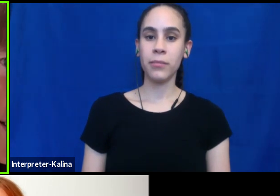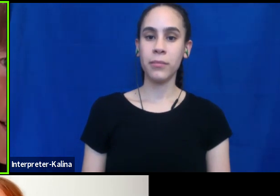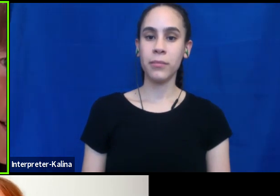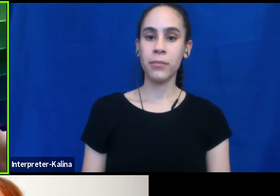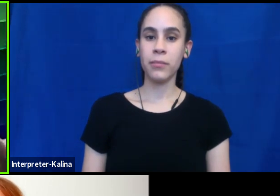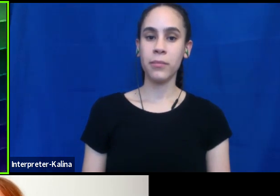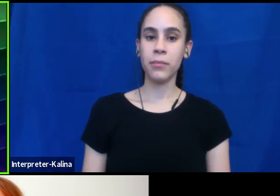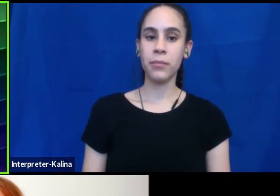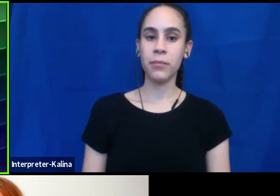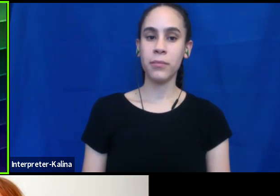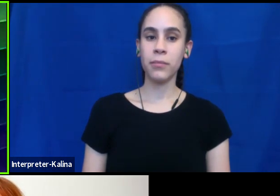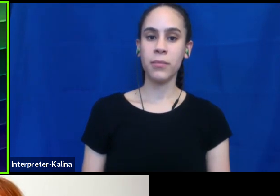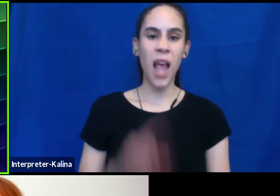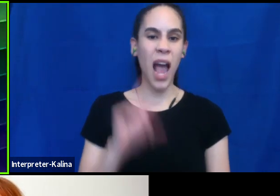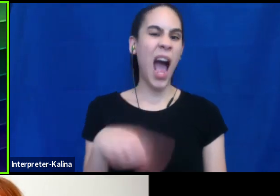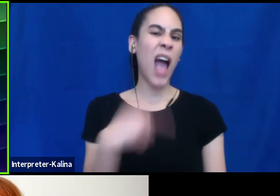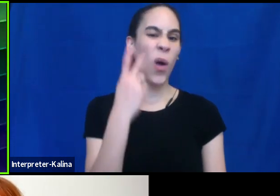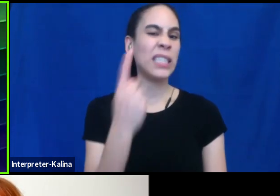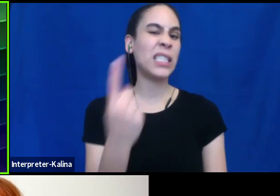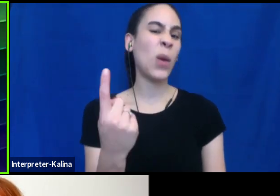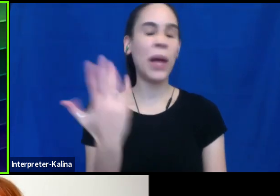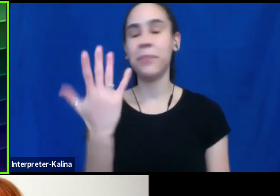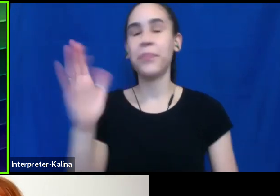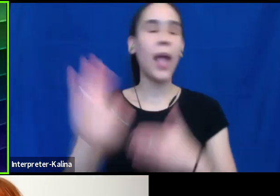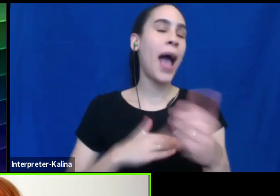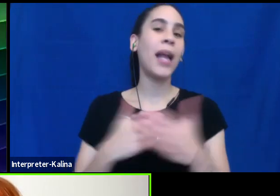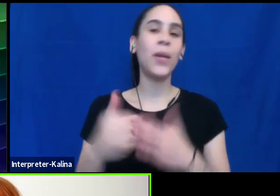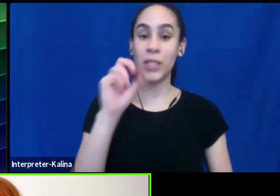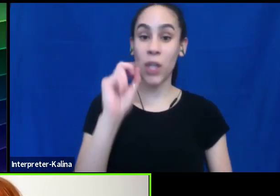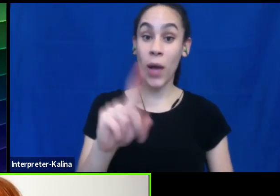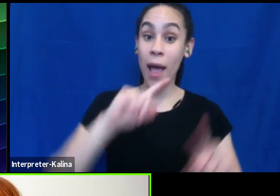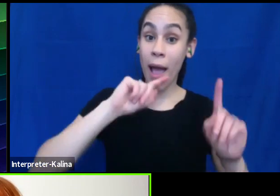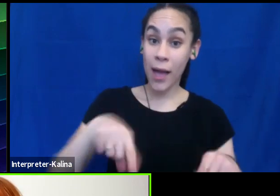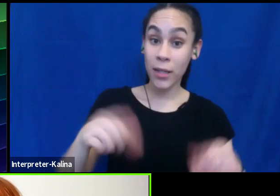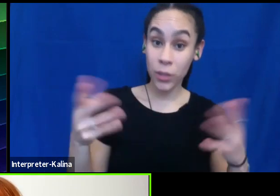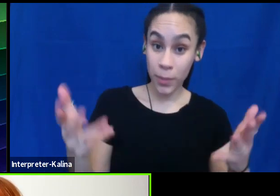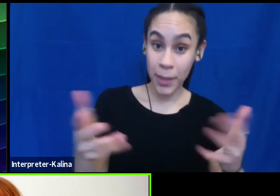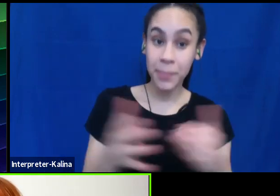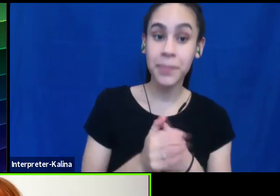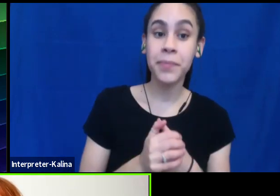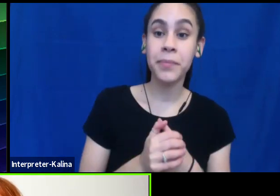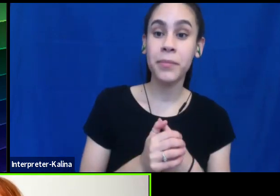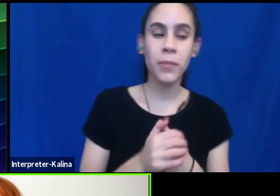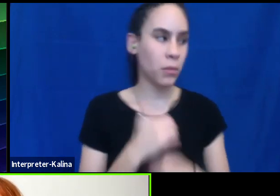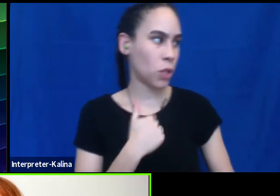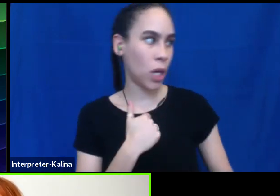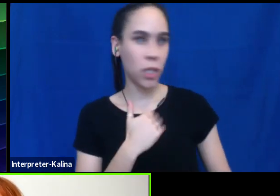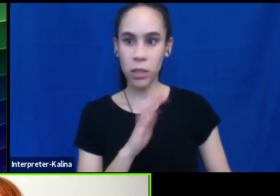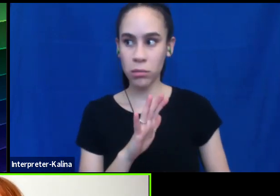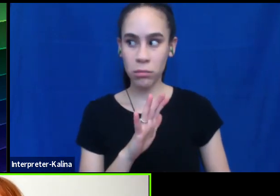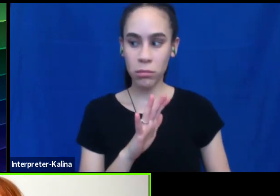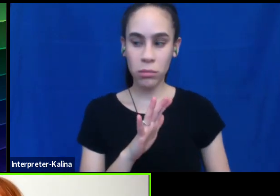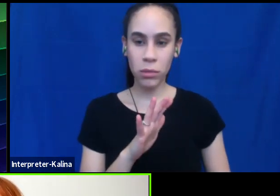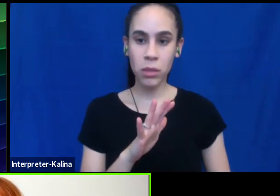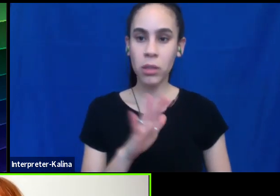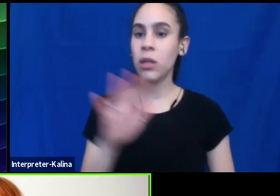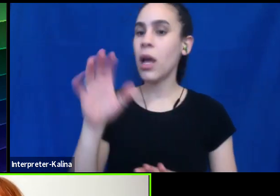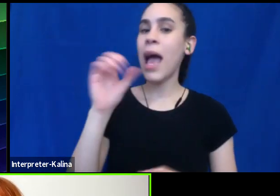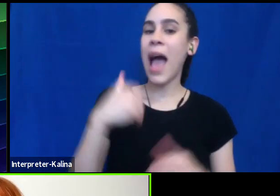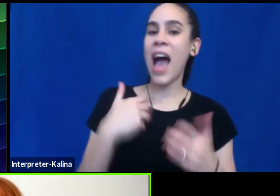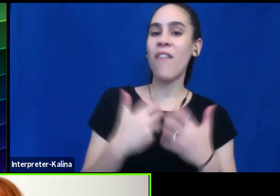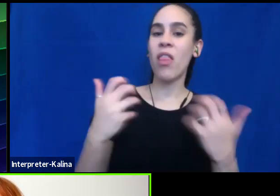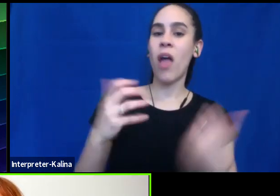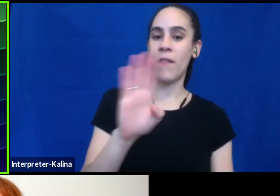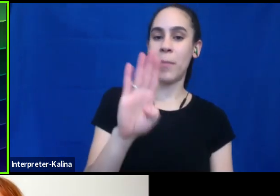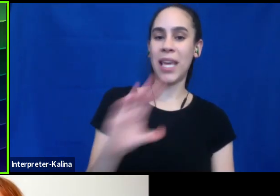I only, I only see one anyway. Okay. So the, the answer is, is I'm sorry. Yeah. We have, um, a lot of B's and